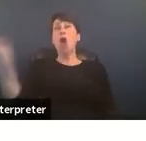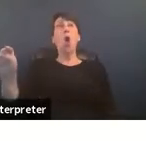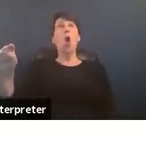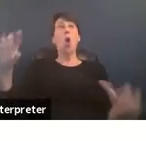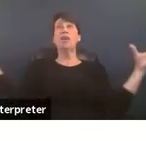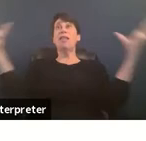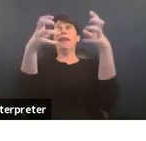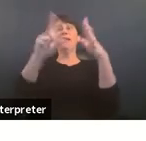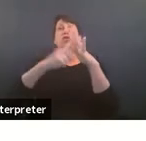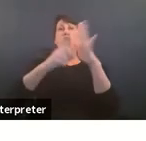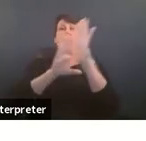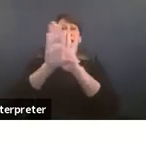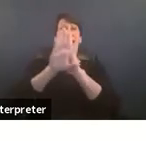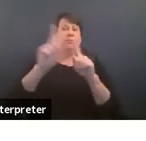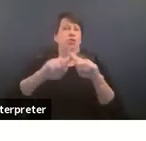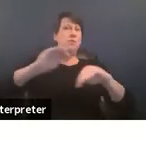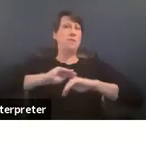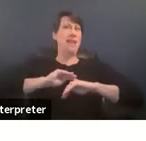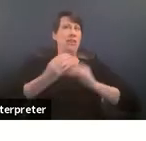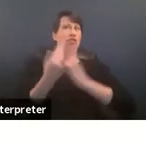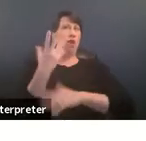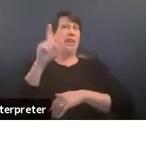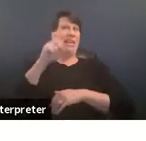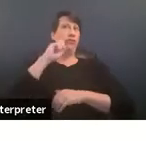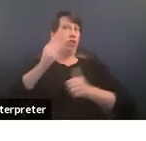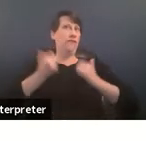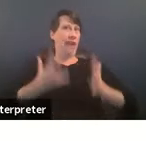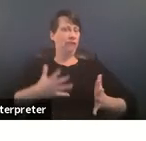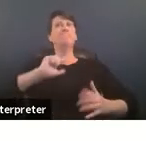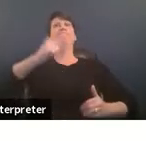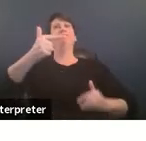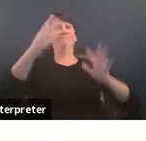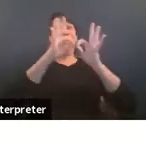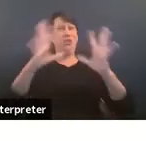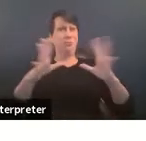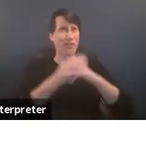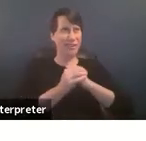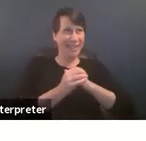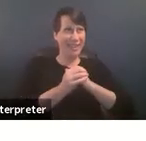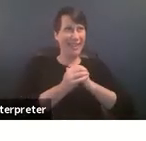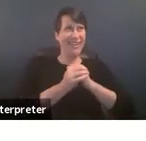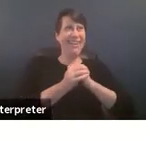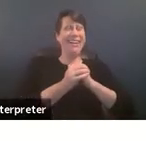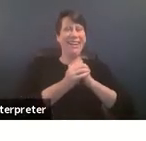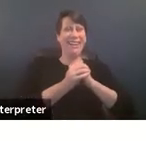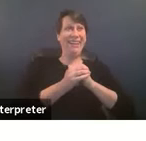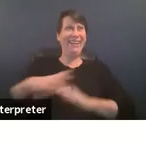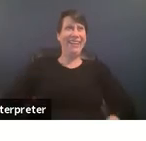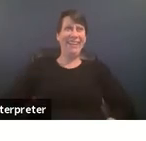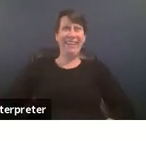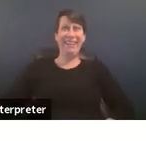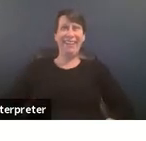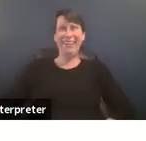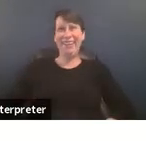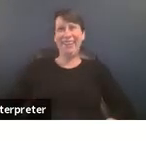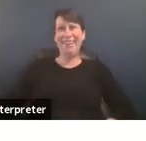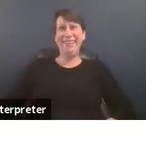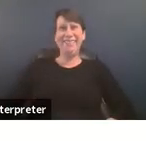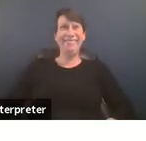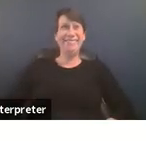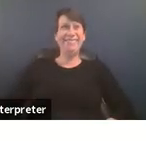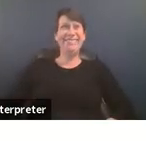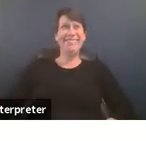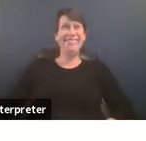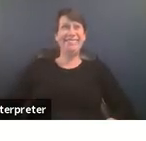begin to develop to meet the growing need of survivors the rates of violence hadn't necessarily increased yet people were coming becoming